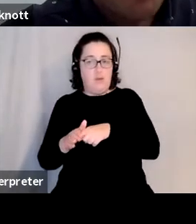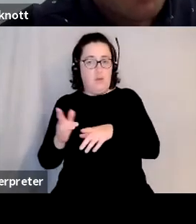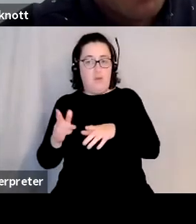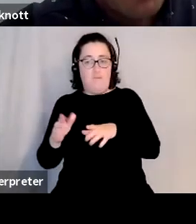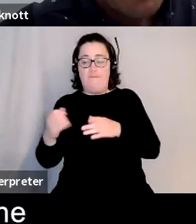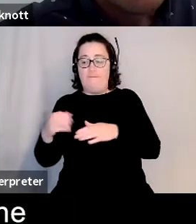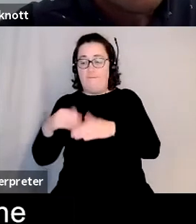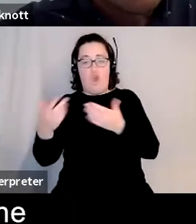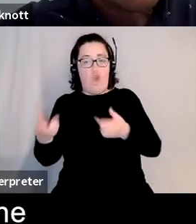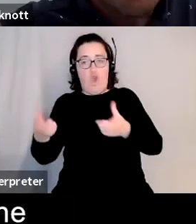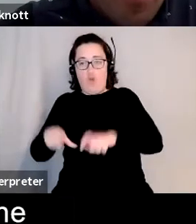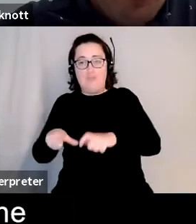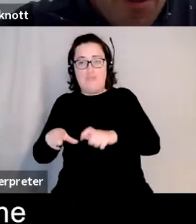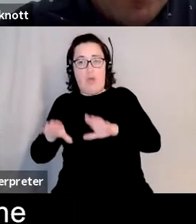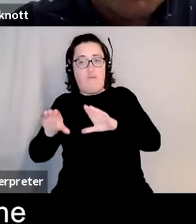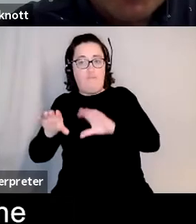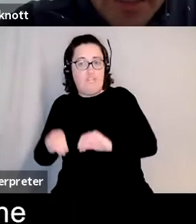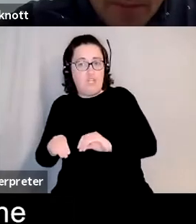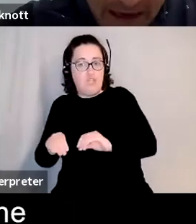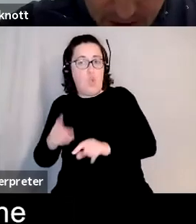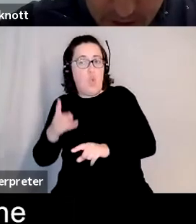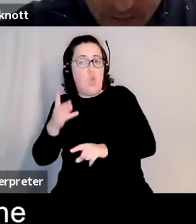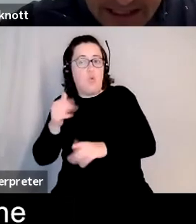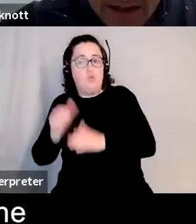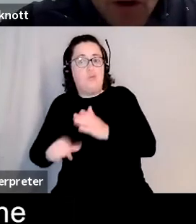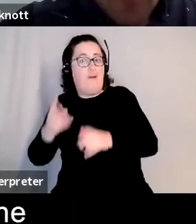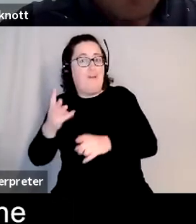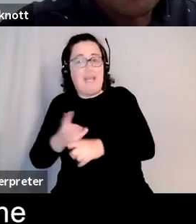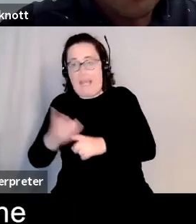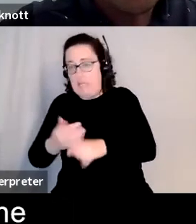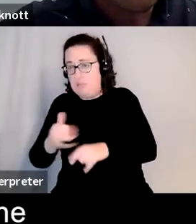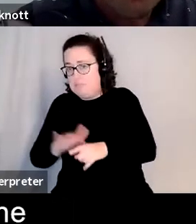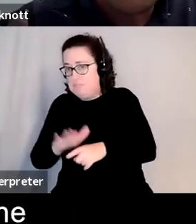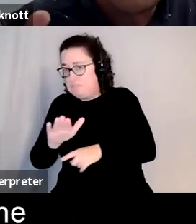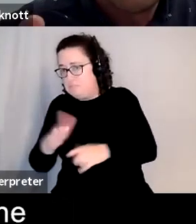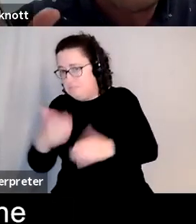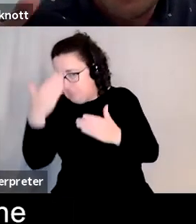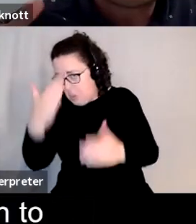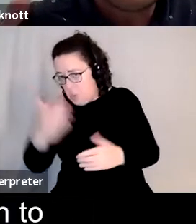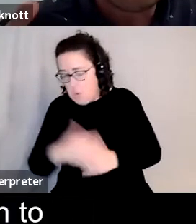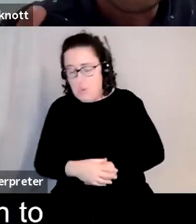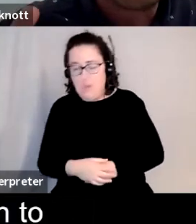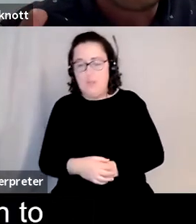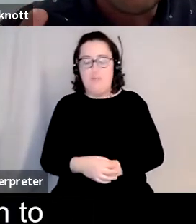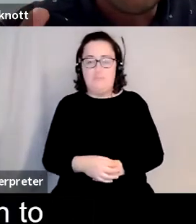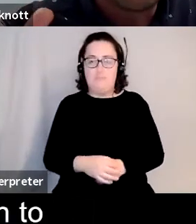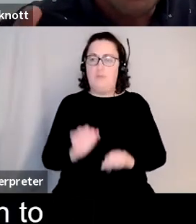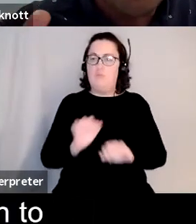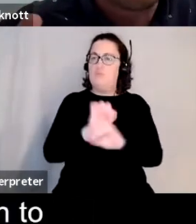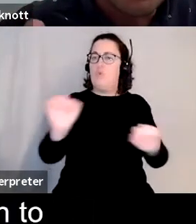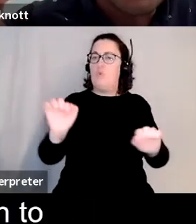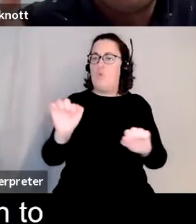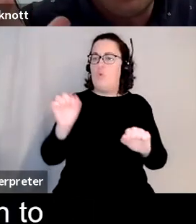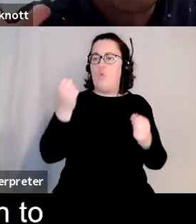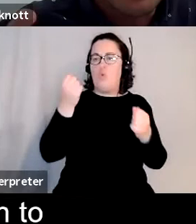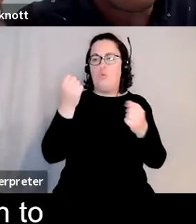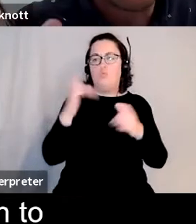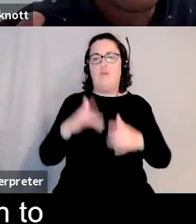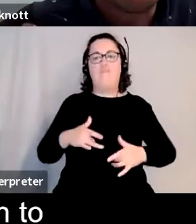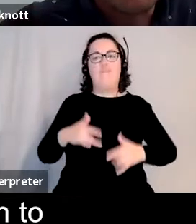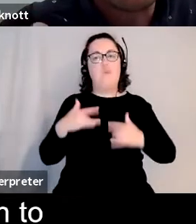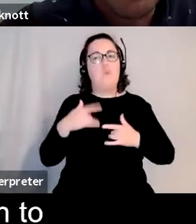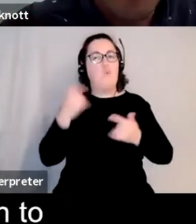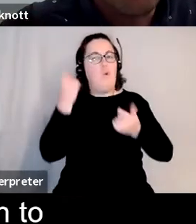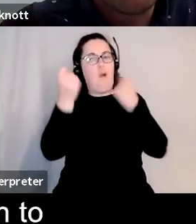think um and so i'm interested in the panel's perspective on on one just the idea of of recovery in